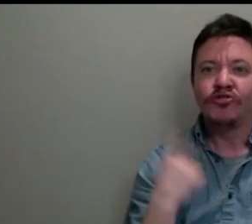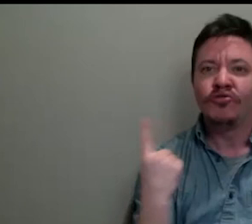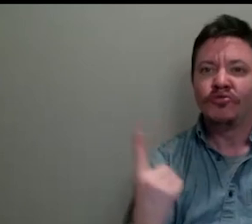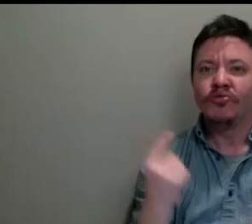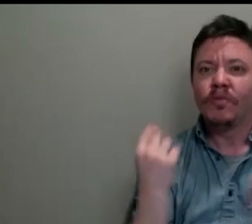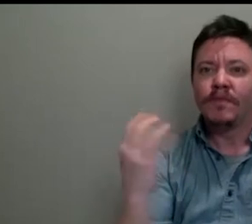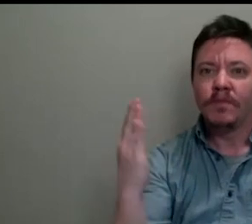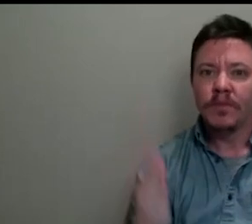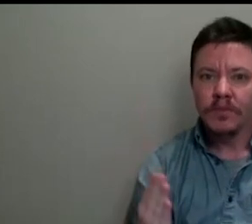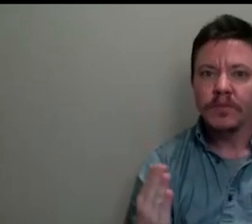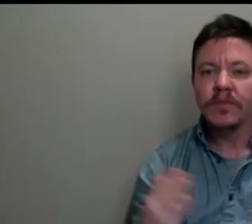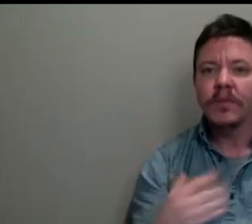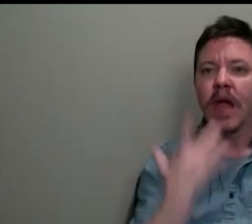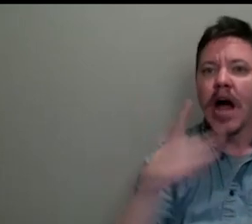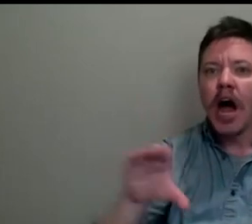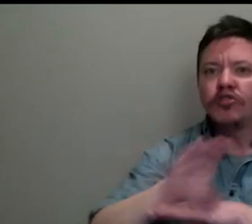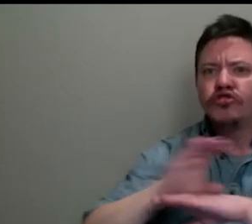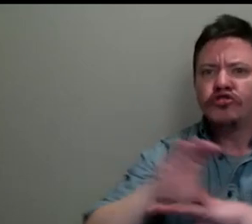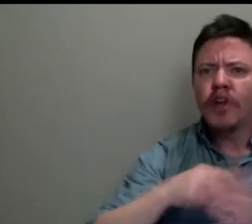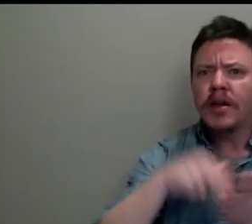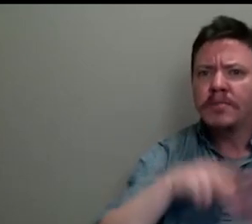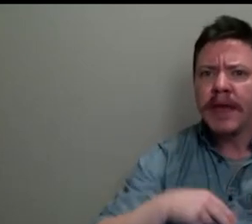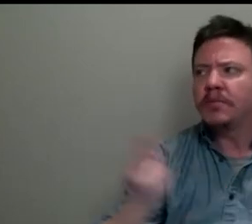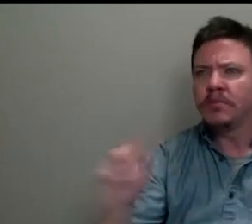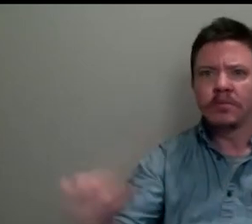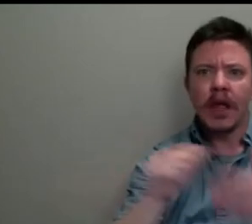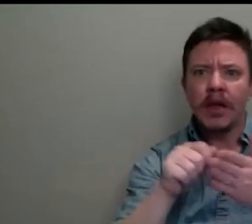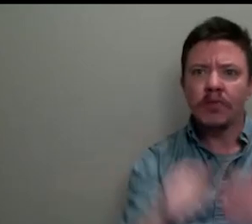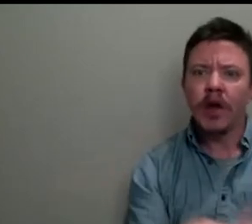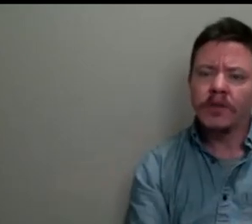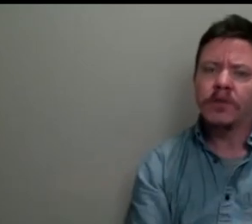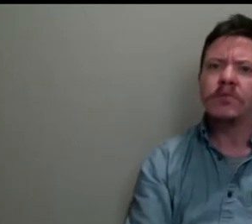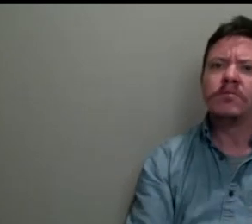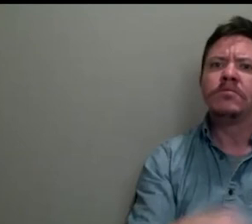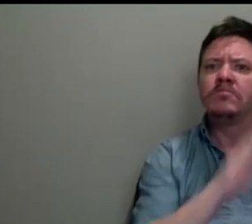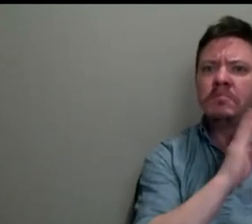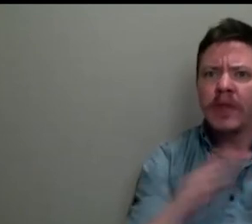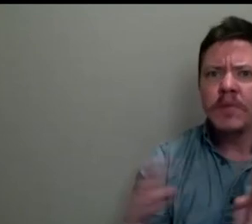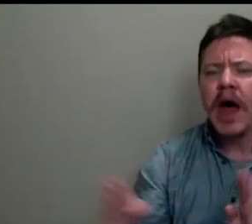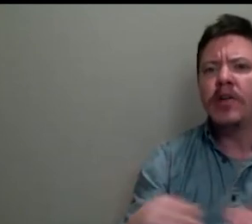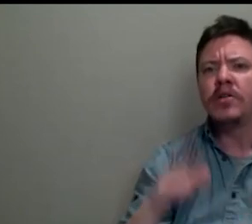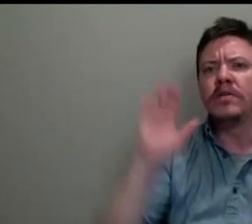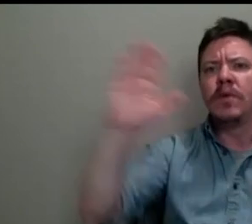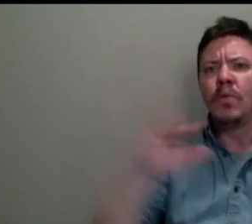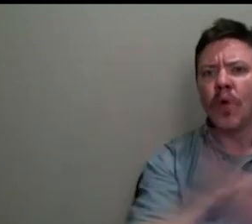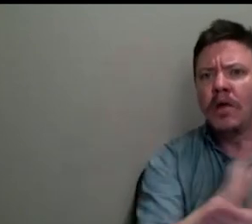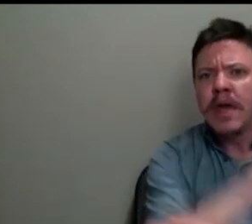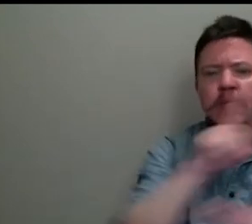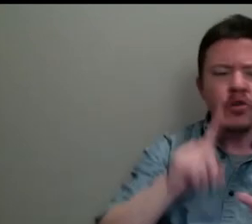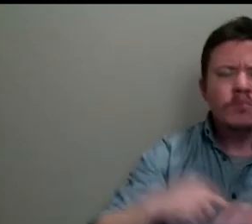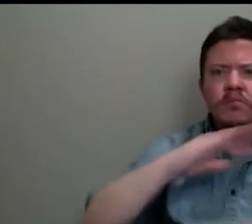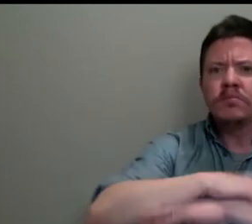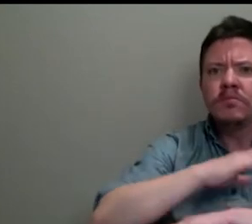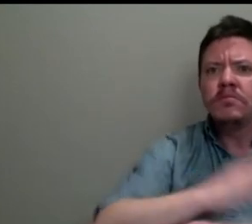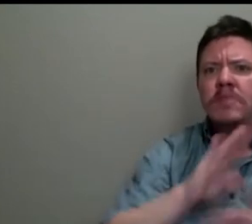hot chocolate painting. And he writes, in the pattern of wallpaper, tablecloth and clothing, do you know if this